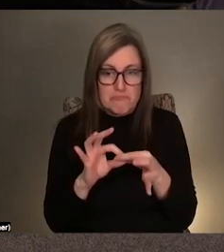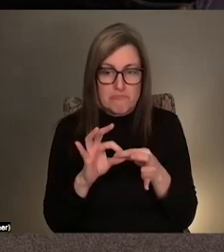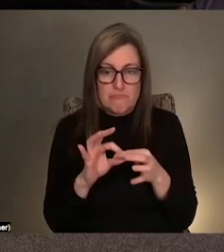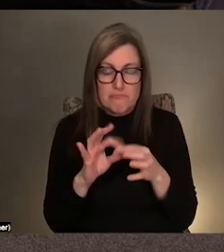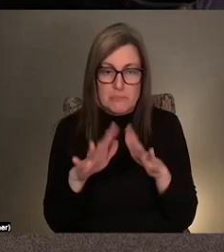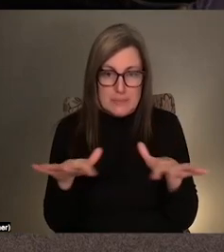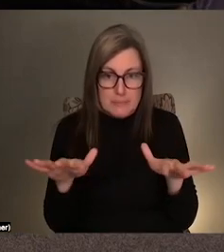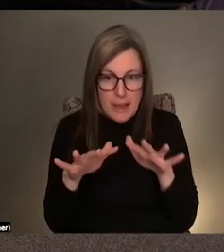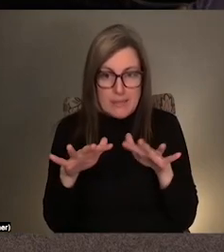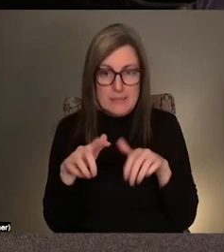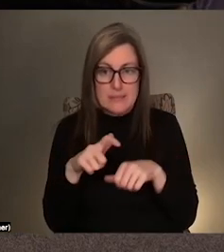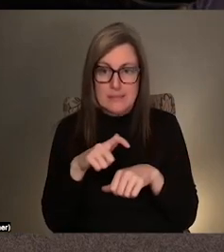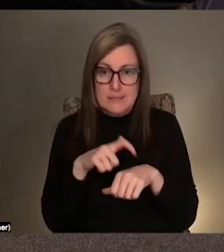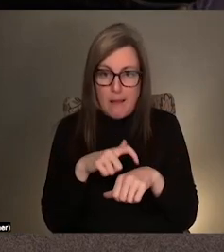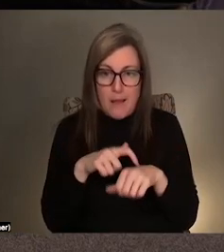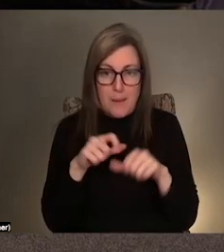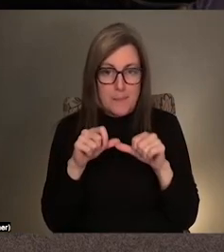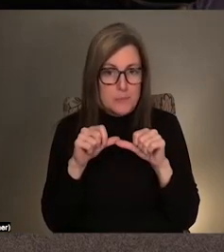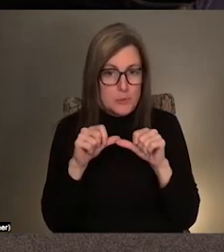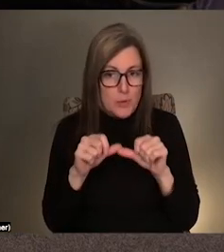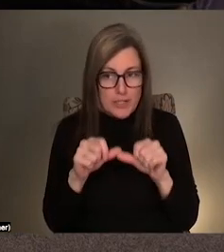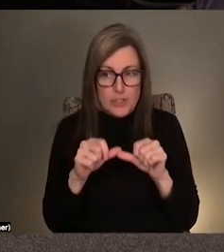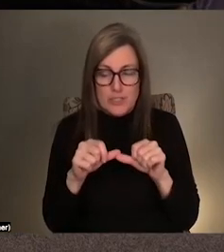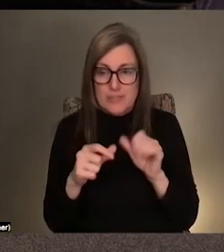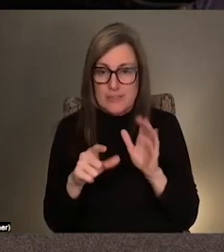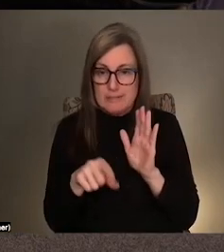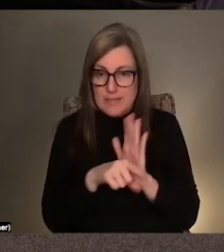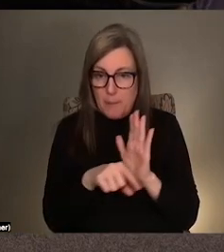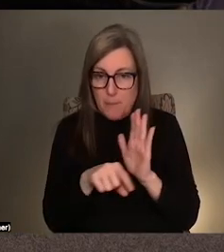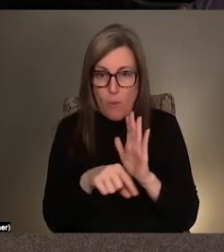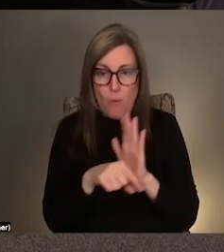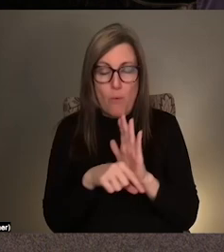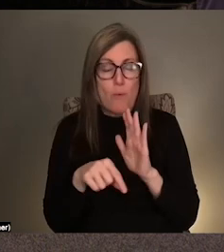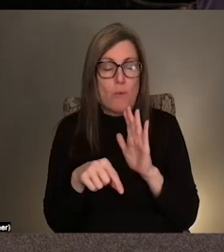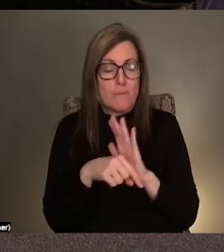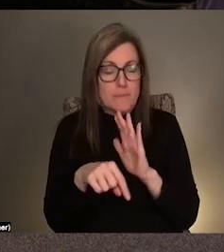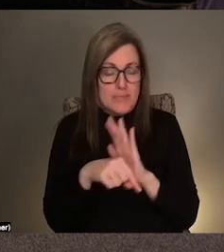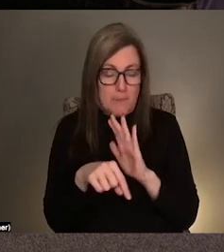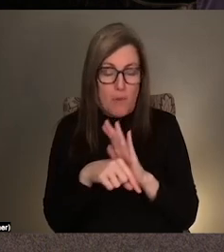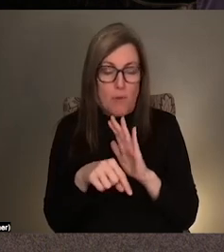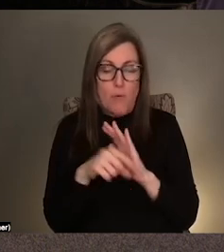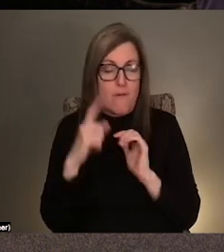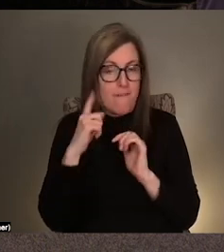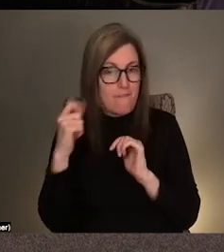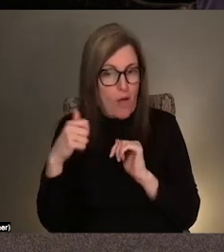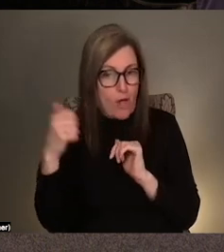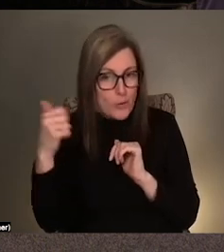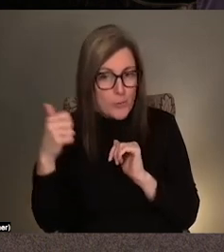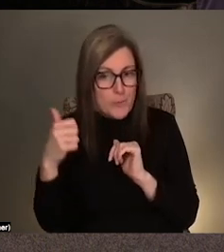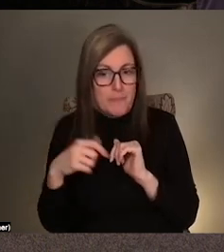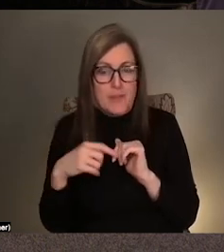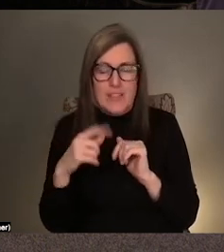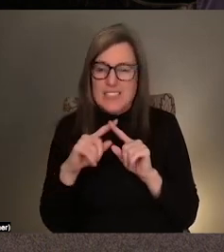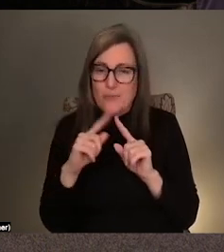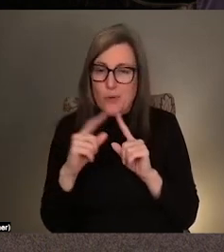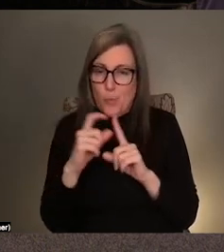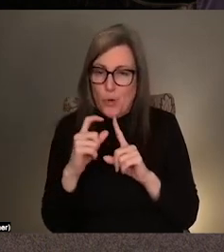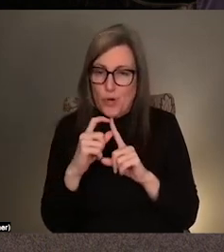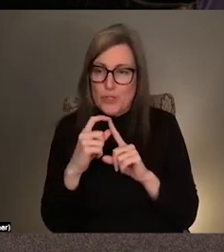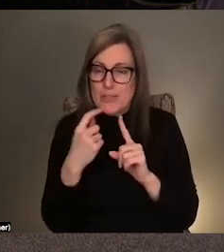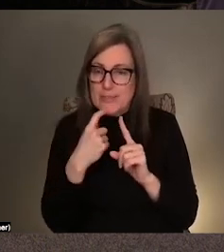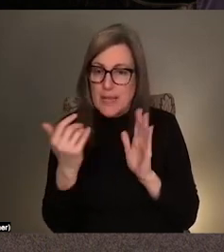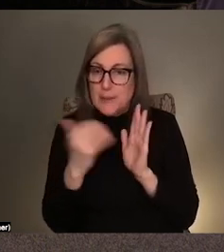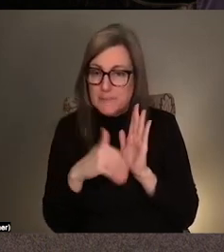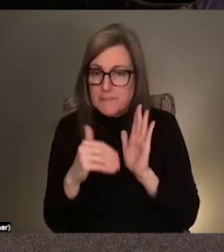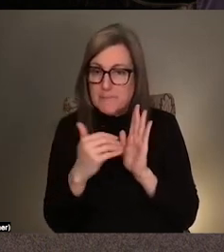time, duration, tempo, volume, you know, like these like really specific words that are like repeated often in prompts